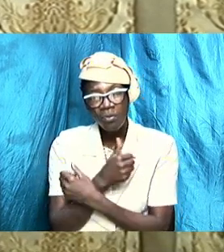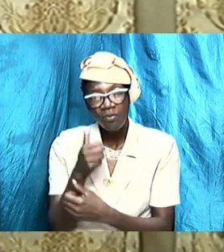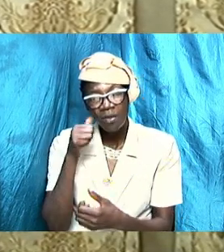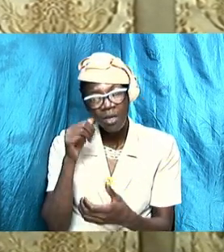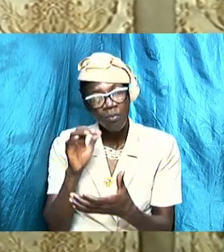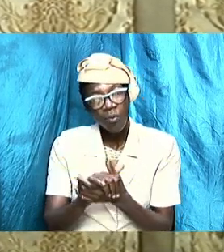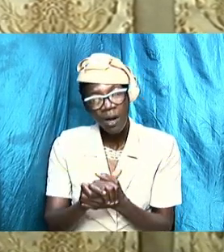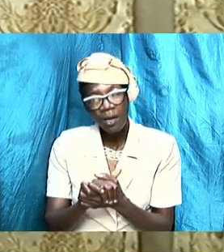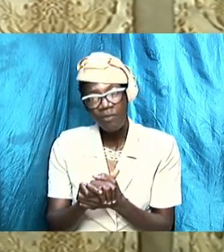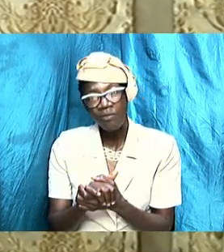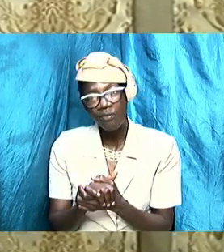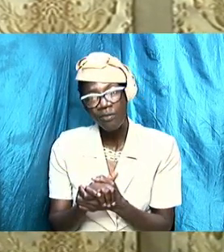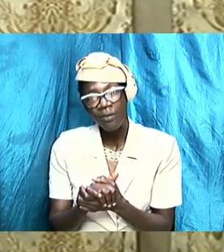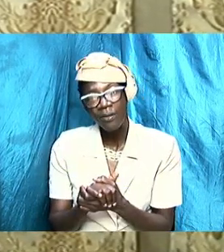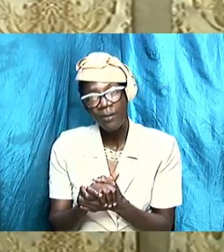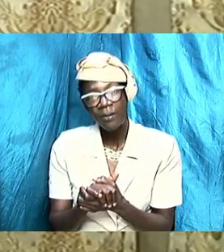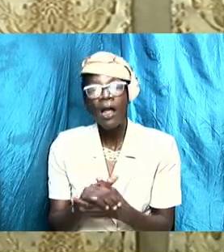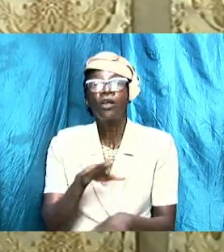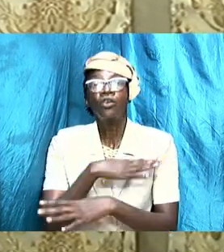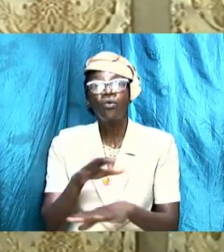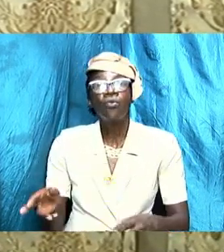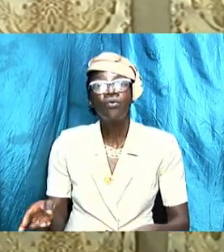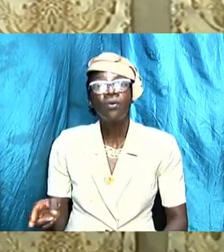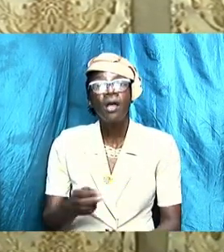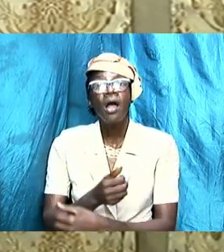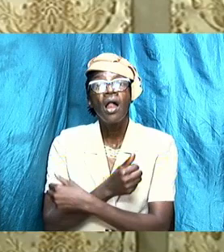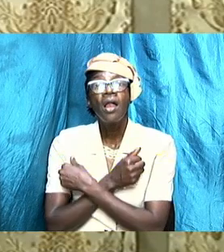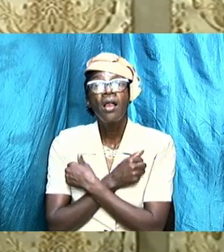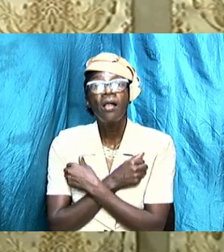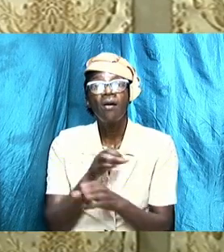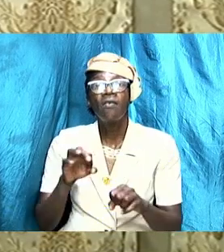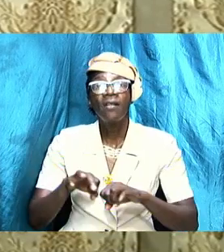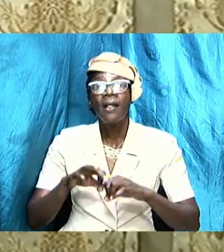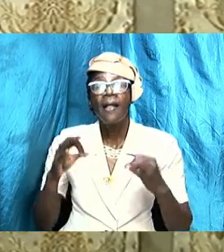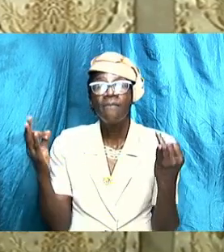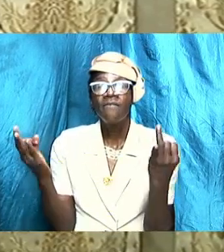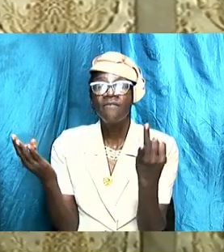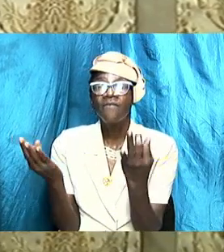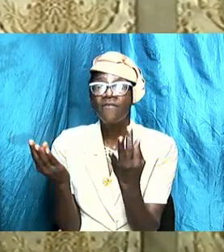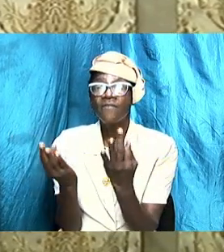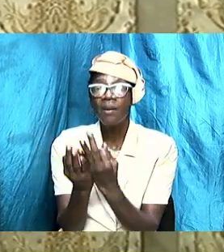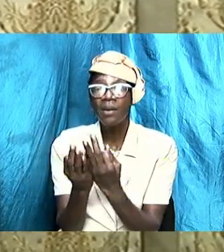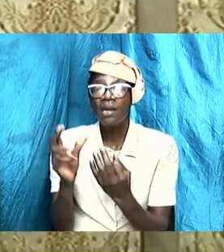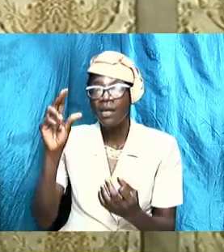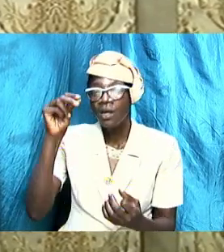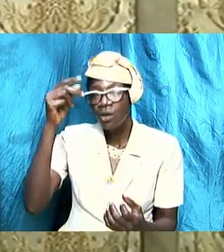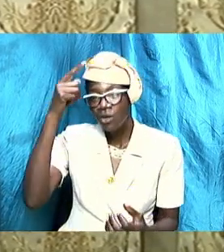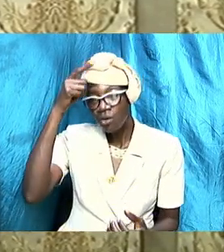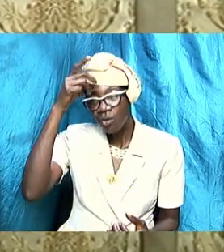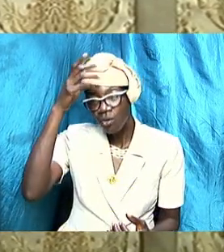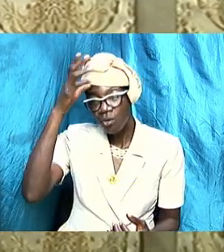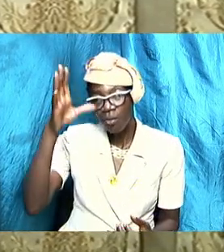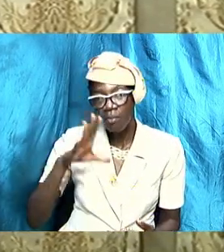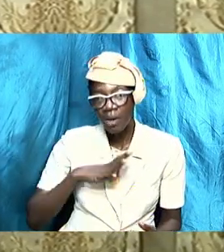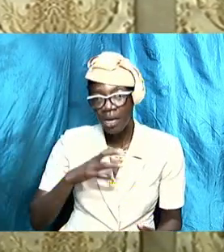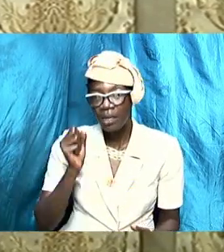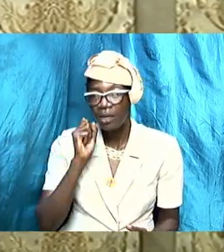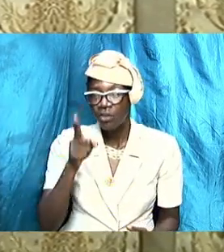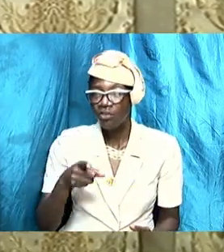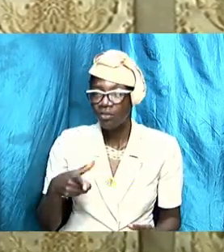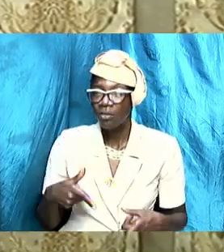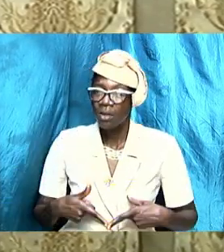value his family no man should let a wife be begging them to come home